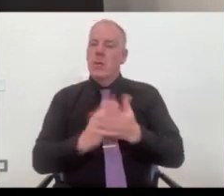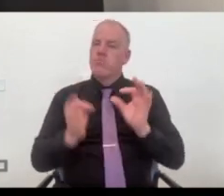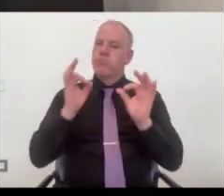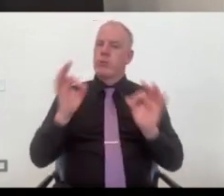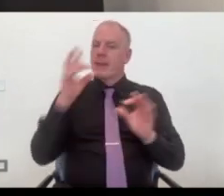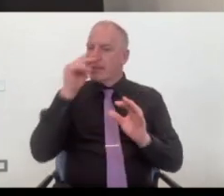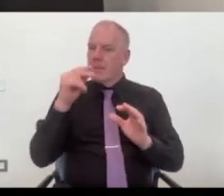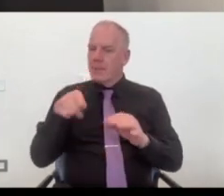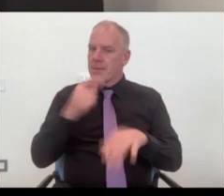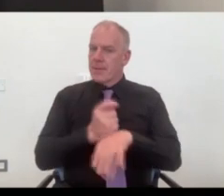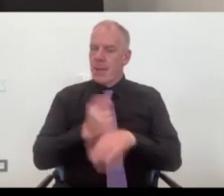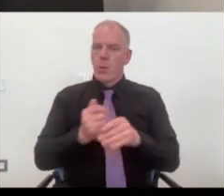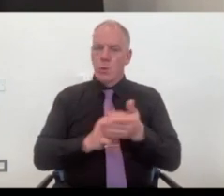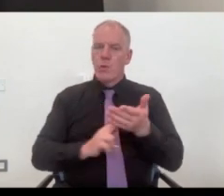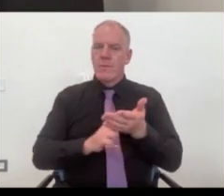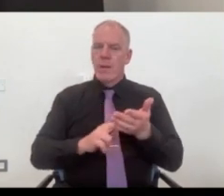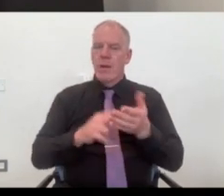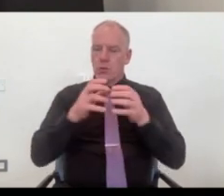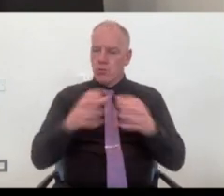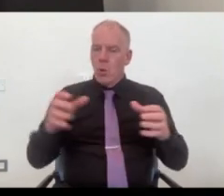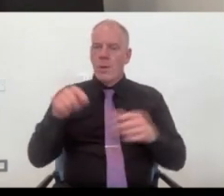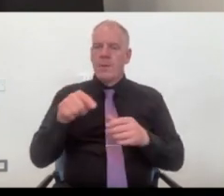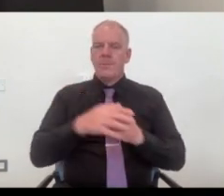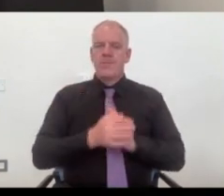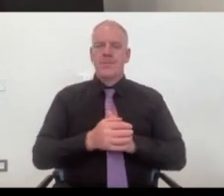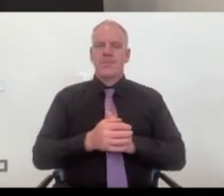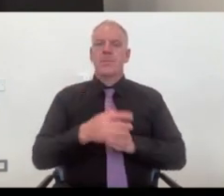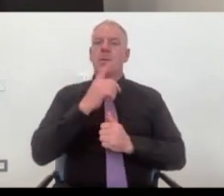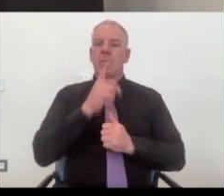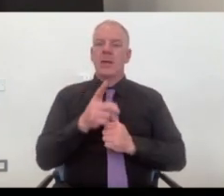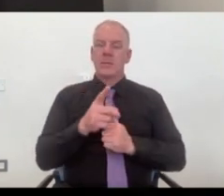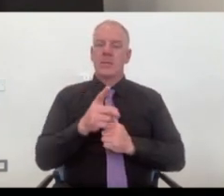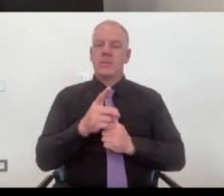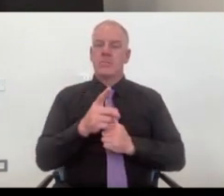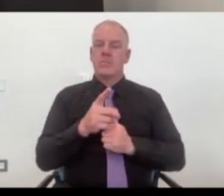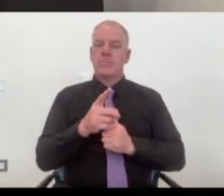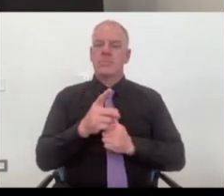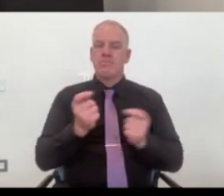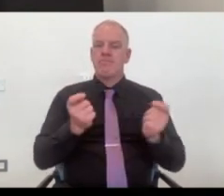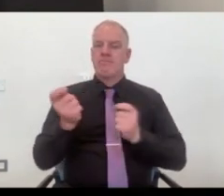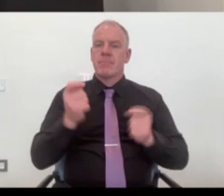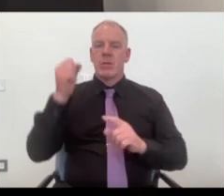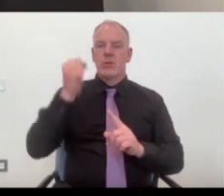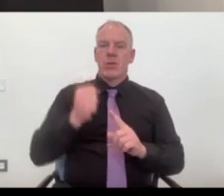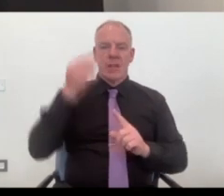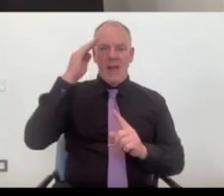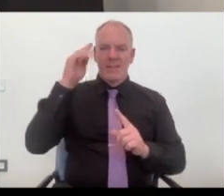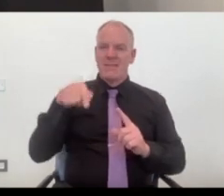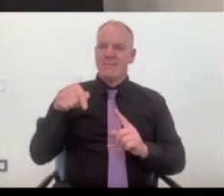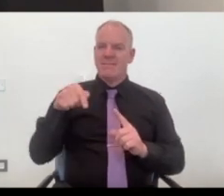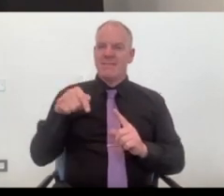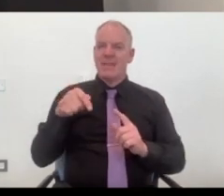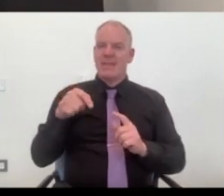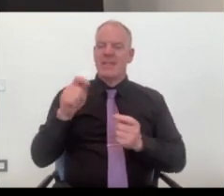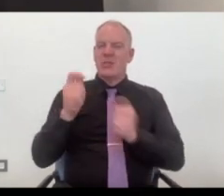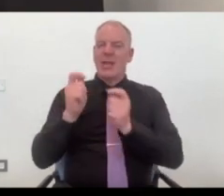some were useful as we grew down the line. And, but it was very much covered in Republic of Ireland. some of the changes and tweaks would